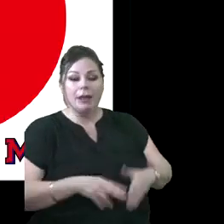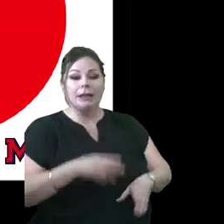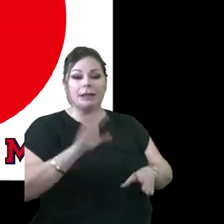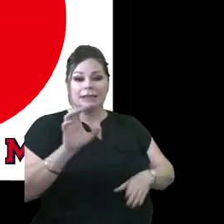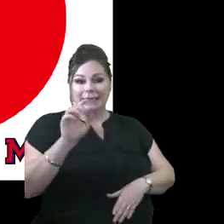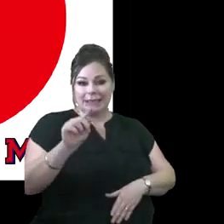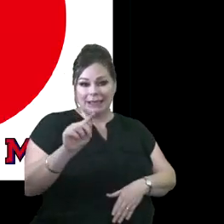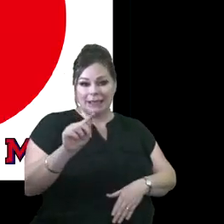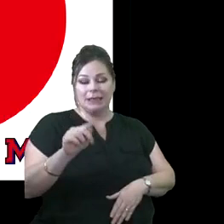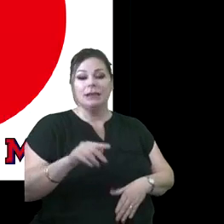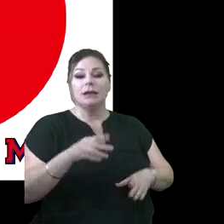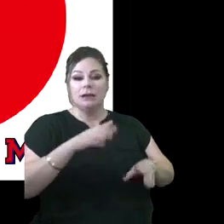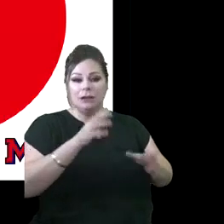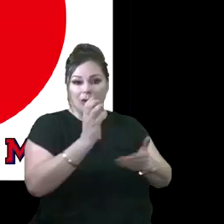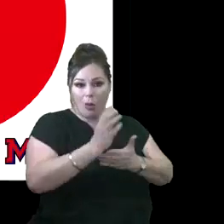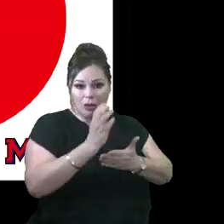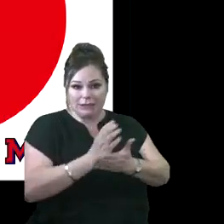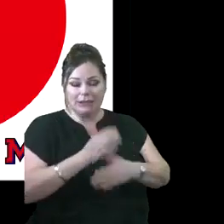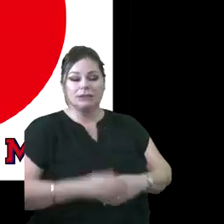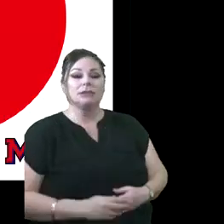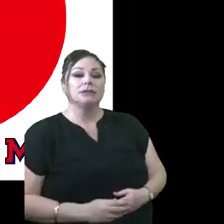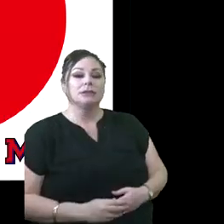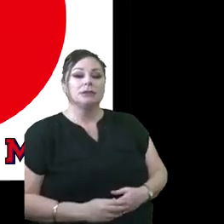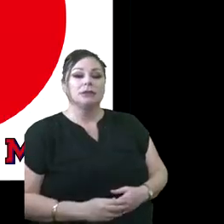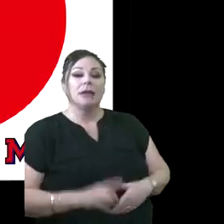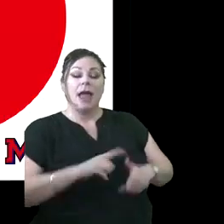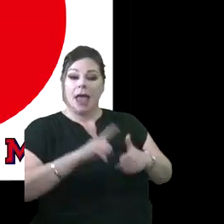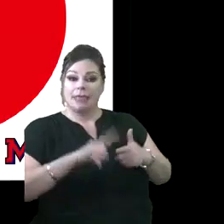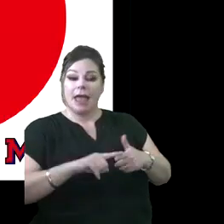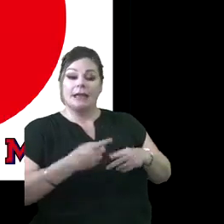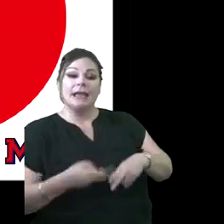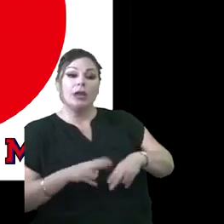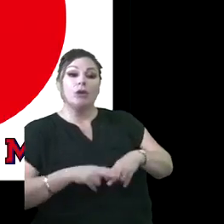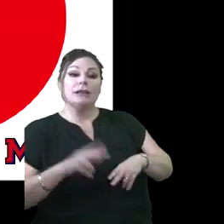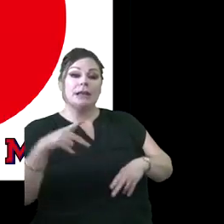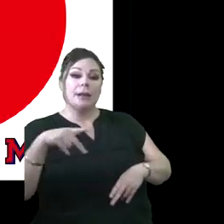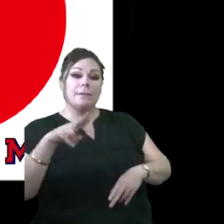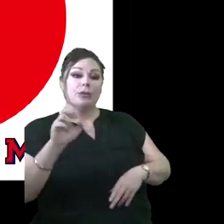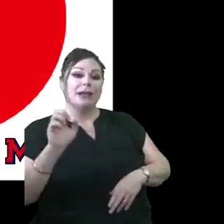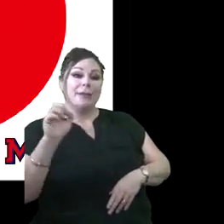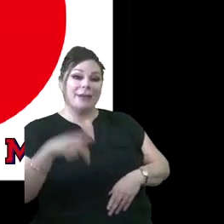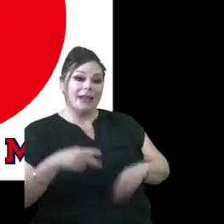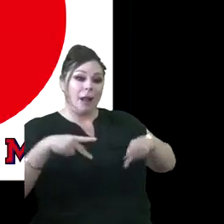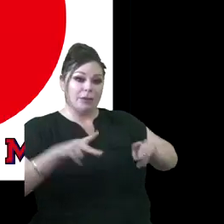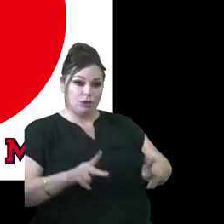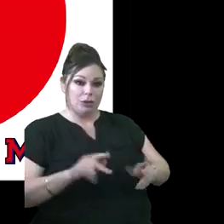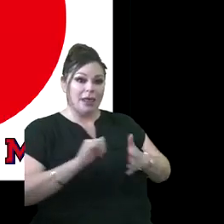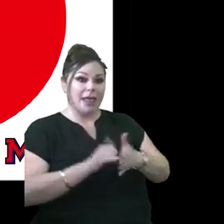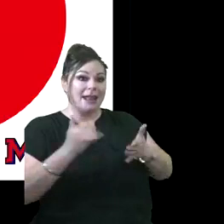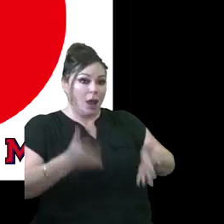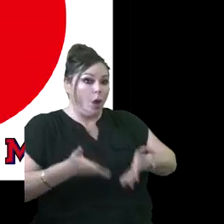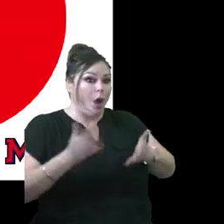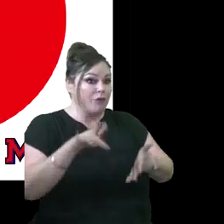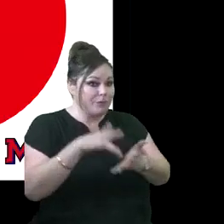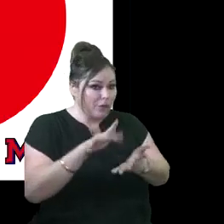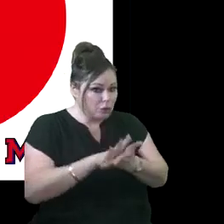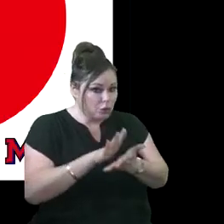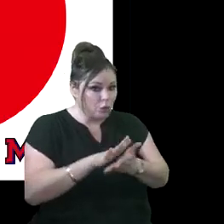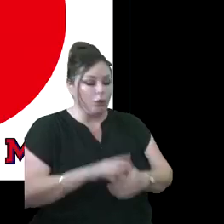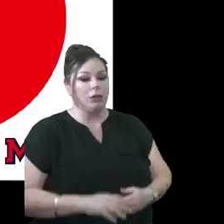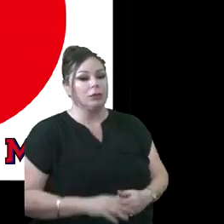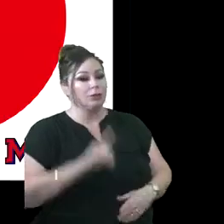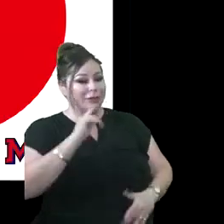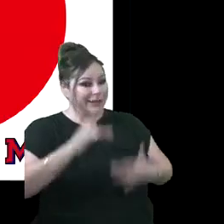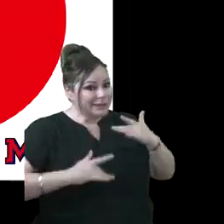as we begin to increase. Many of the pre AP opportunities that will now be in the middle school. So we're really